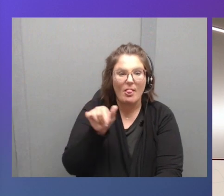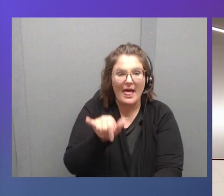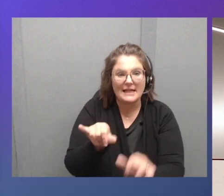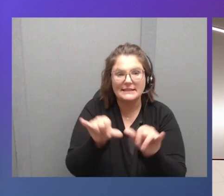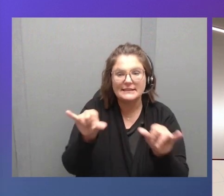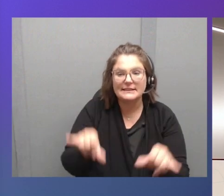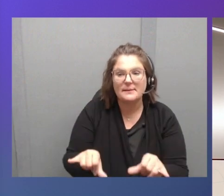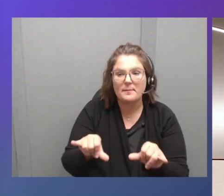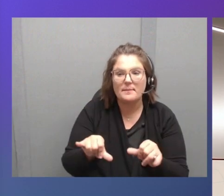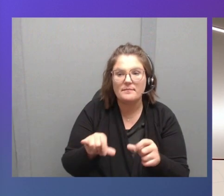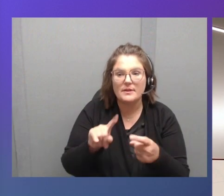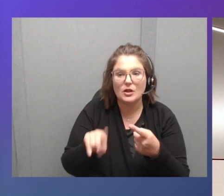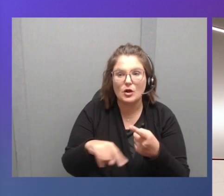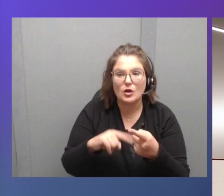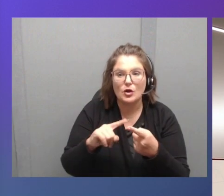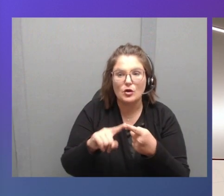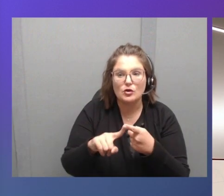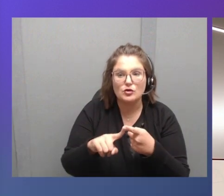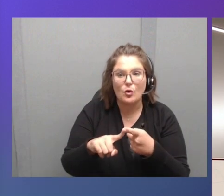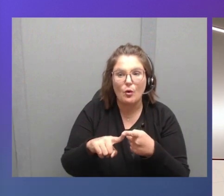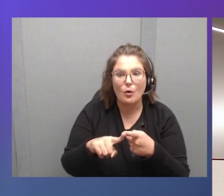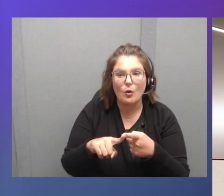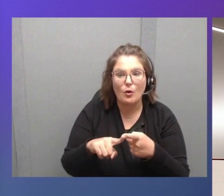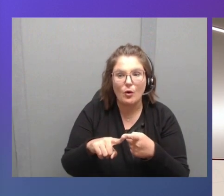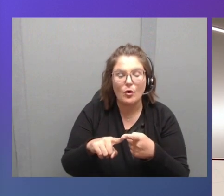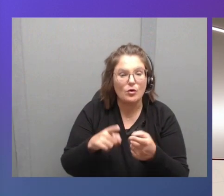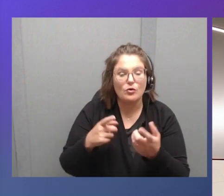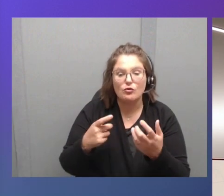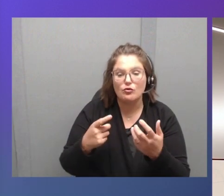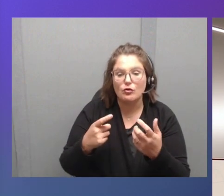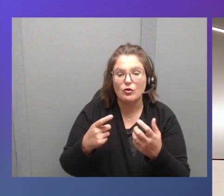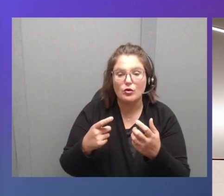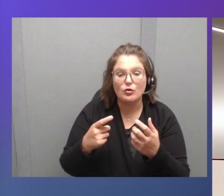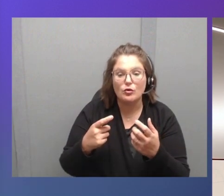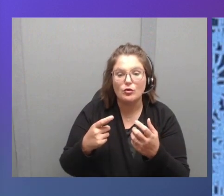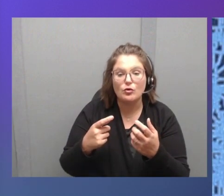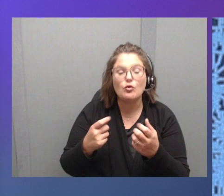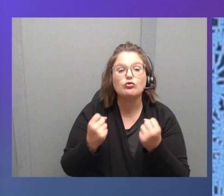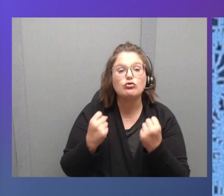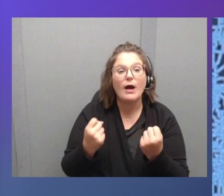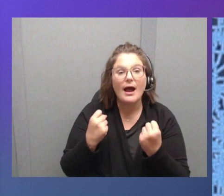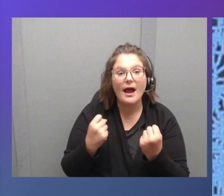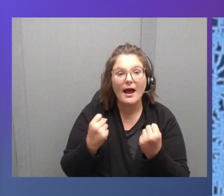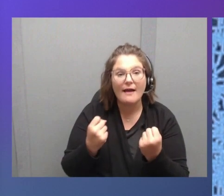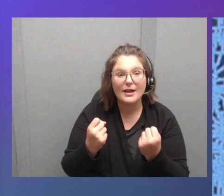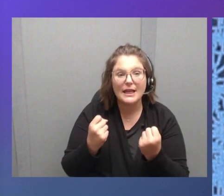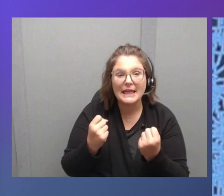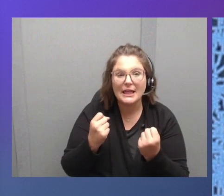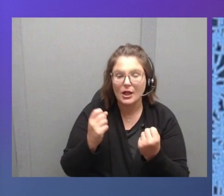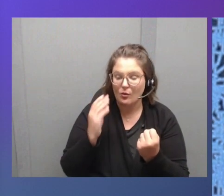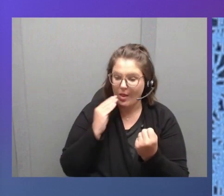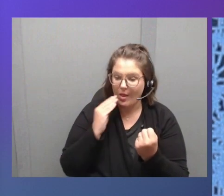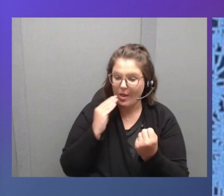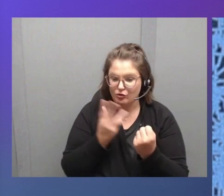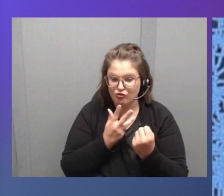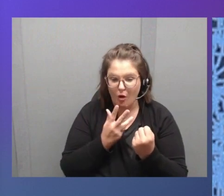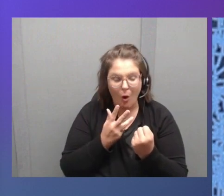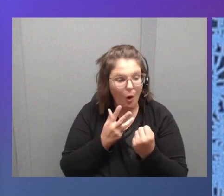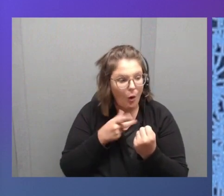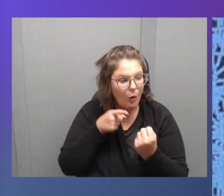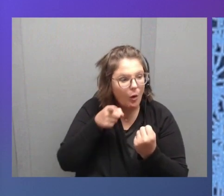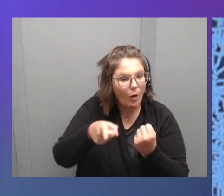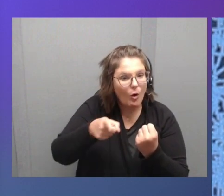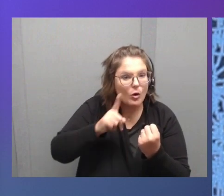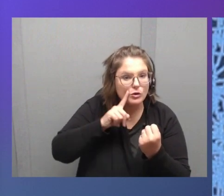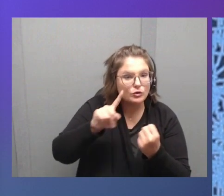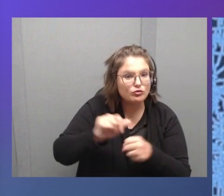you're coming up a pass or basically specific hard situations, you want to let the driver know in advance, hey, you're coming up to a point where the coefficient of friction is